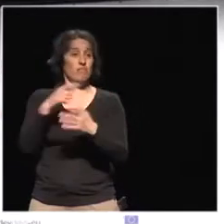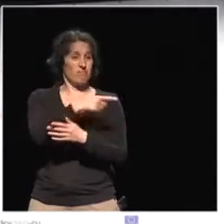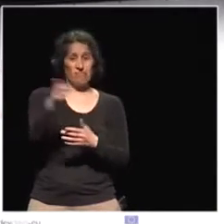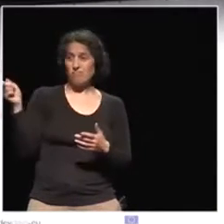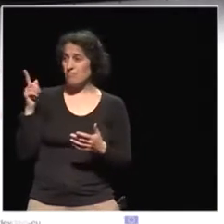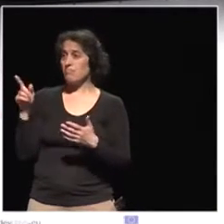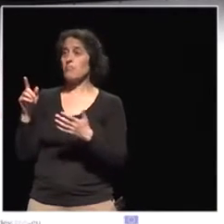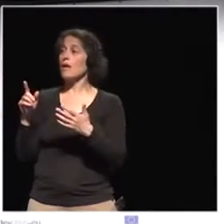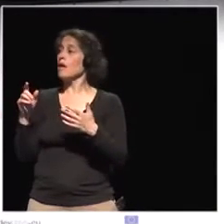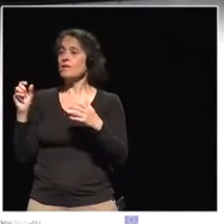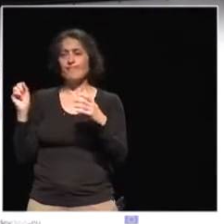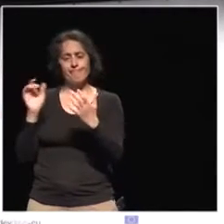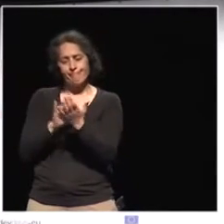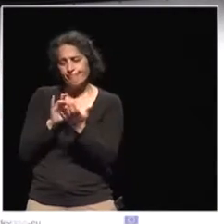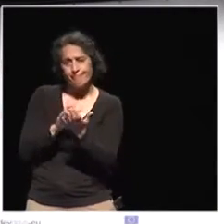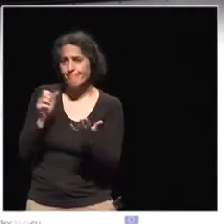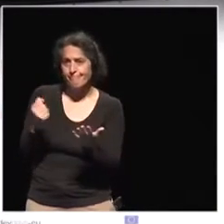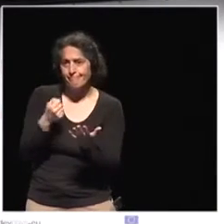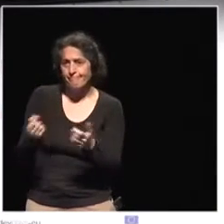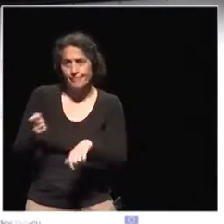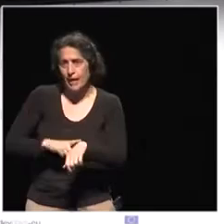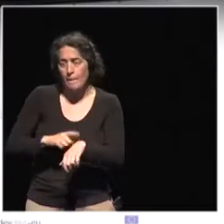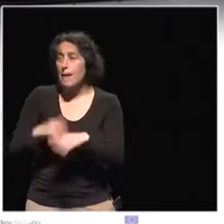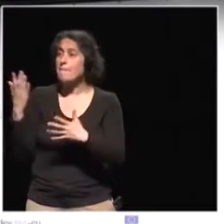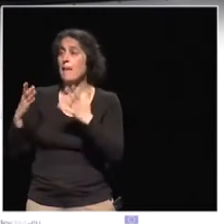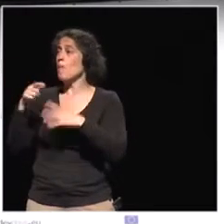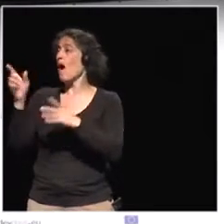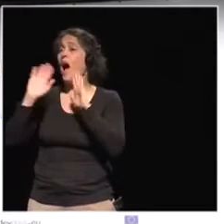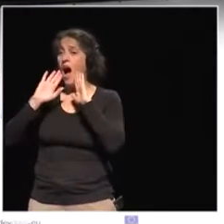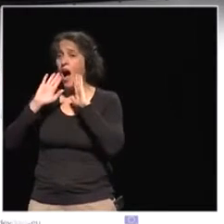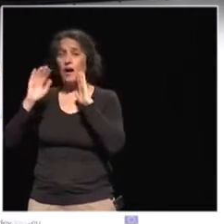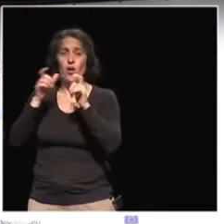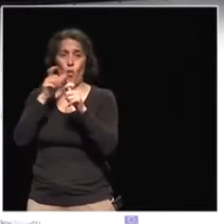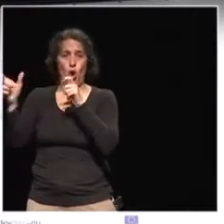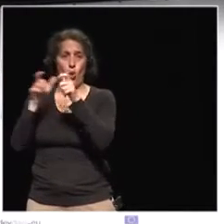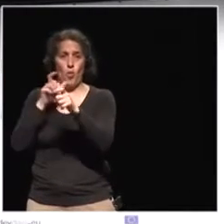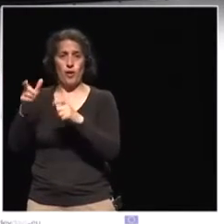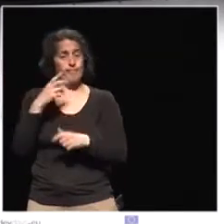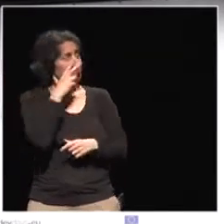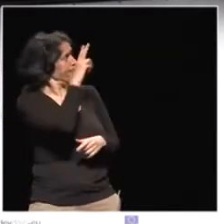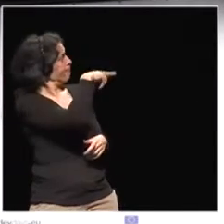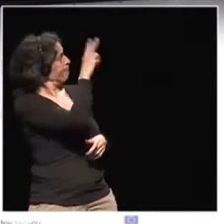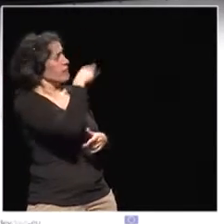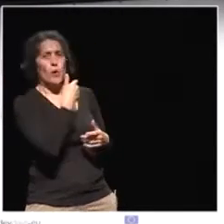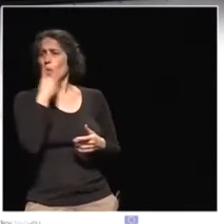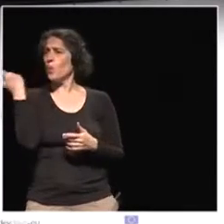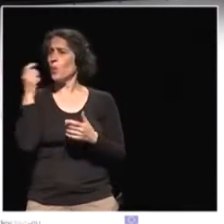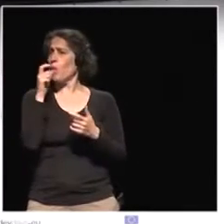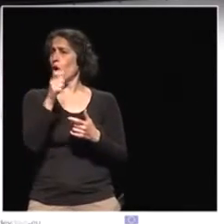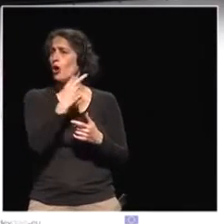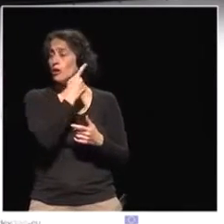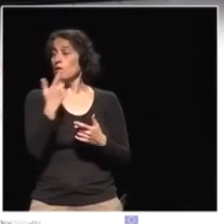the opportunity to go on the mobile, do you have some words you want to scream in the audience? Because you see they're not appearing and you would like to reinforce them.